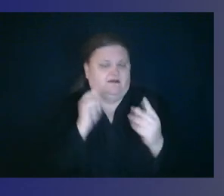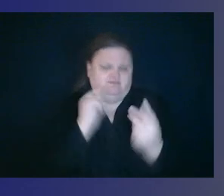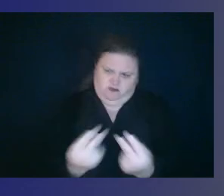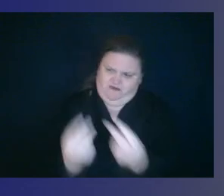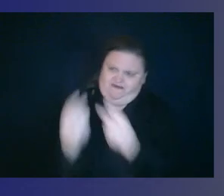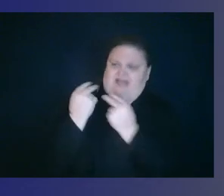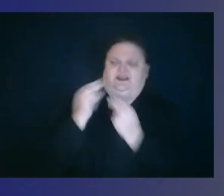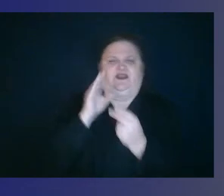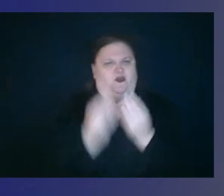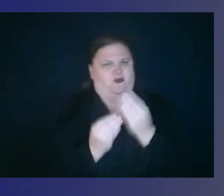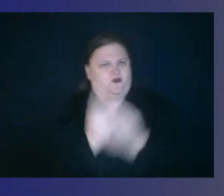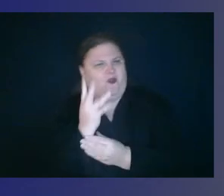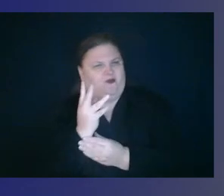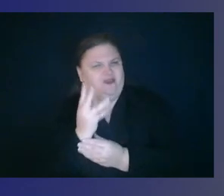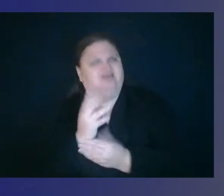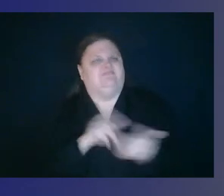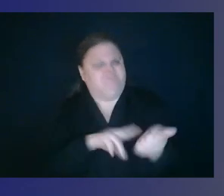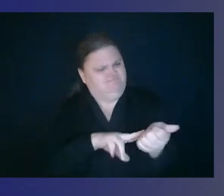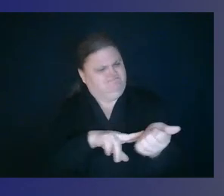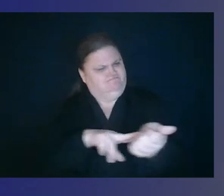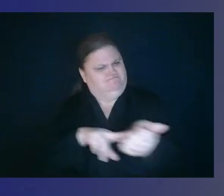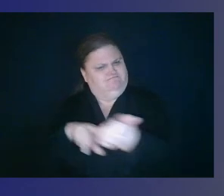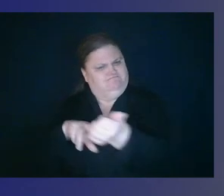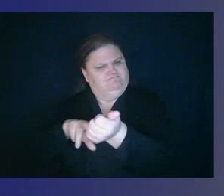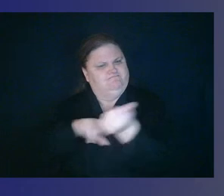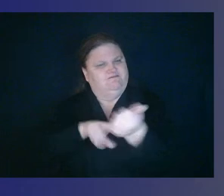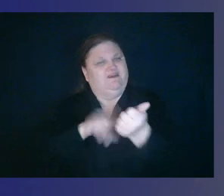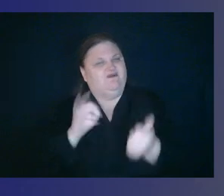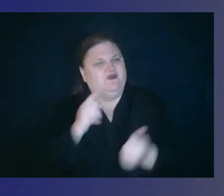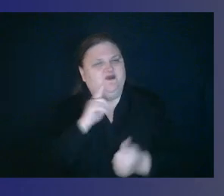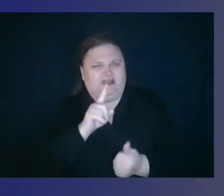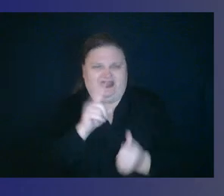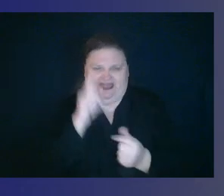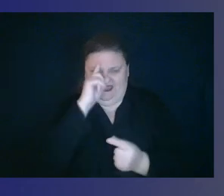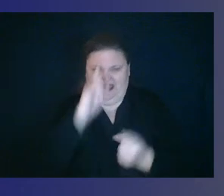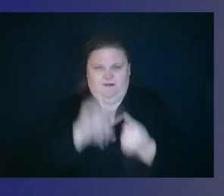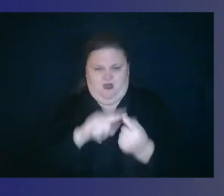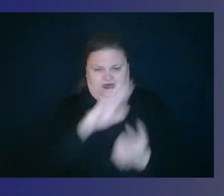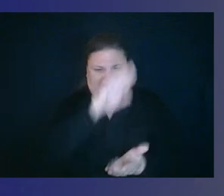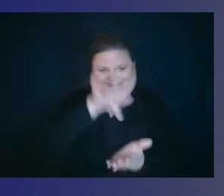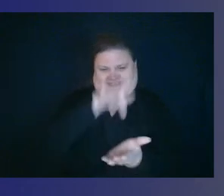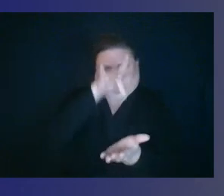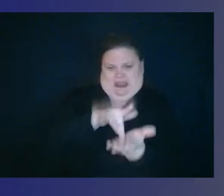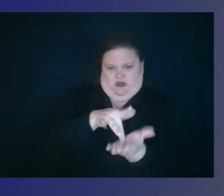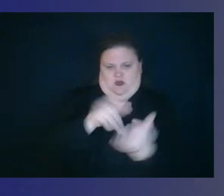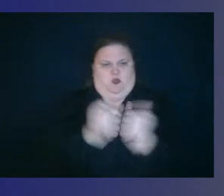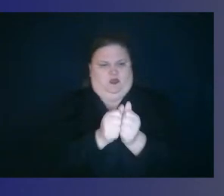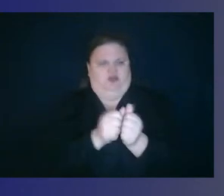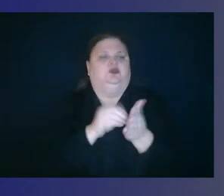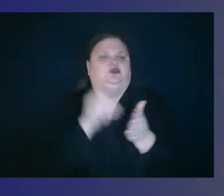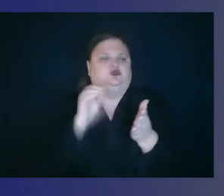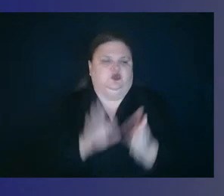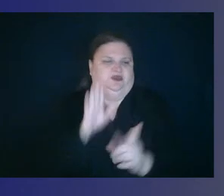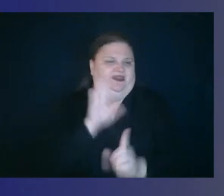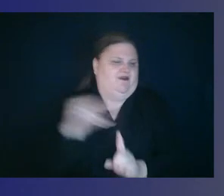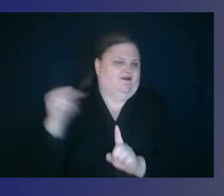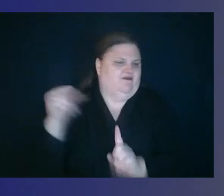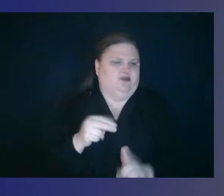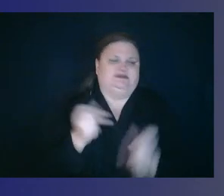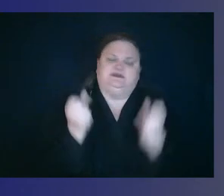you, Annabelle, for reminding us if we keep students' voices at the center, that many of the answers, they're right there. Thank you.